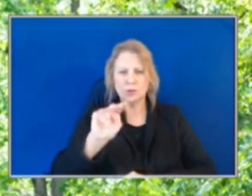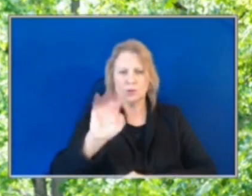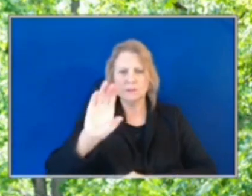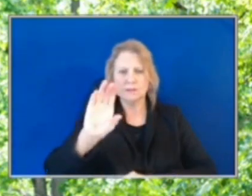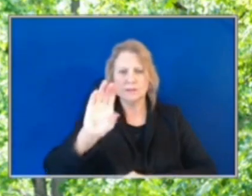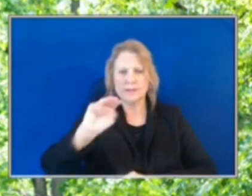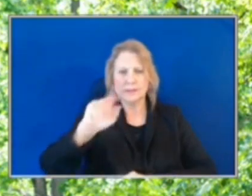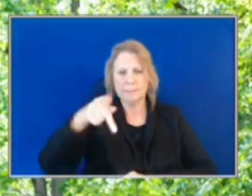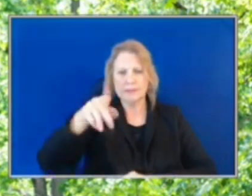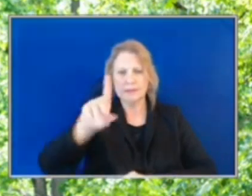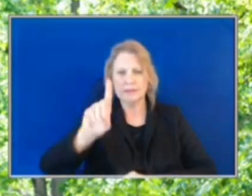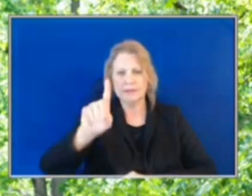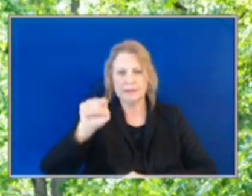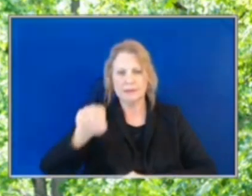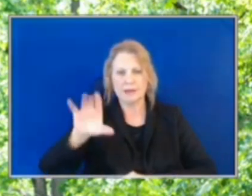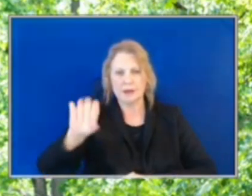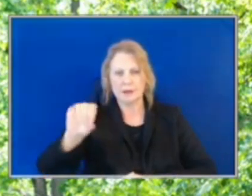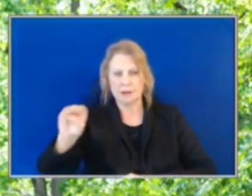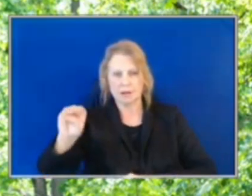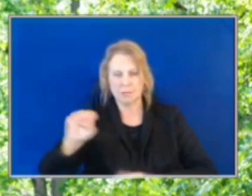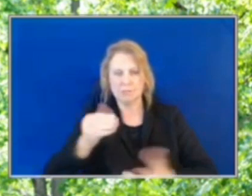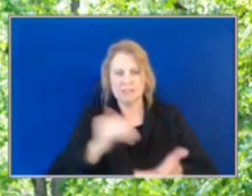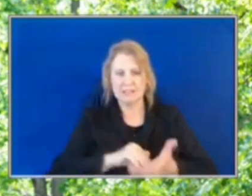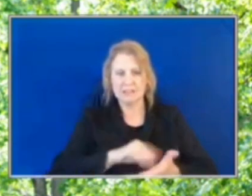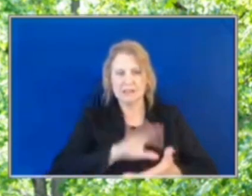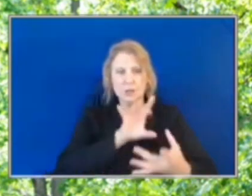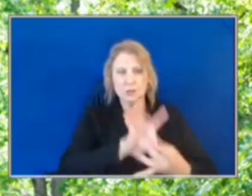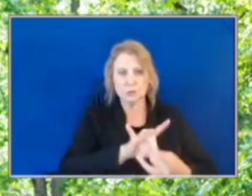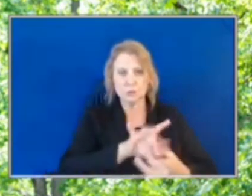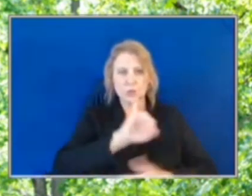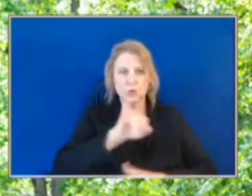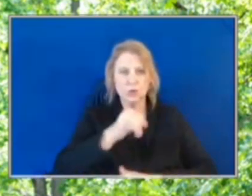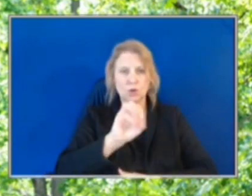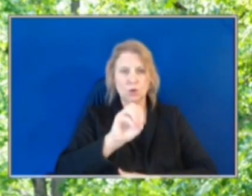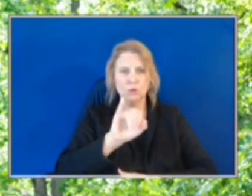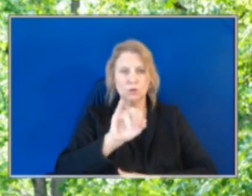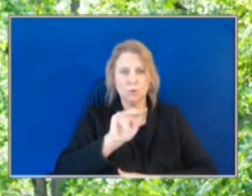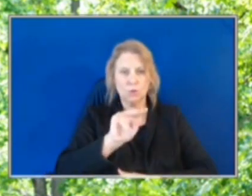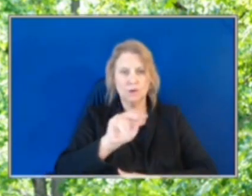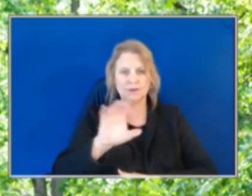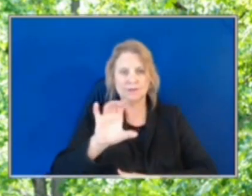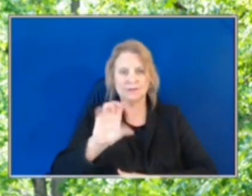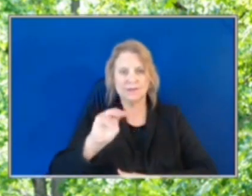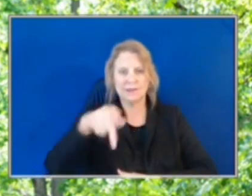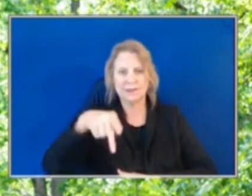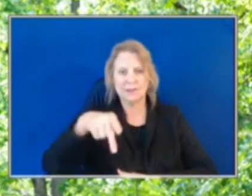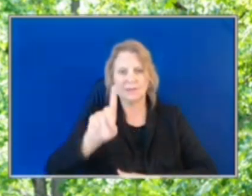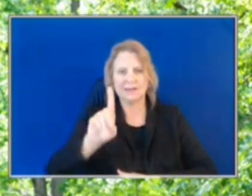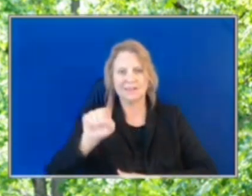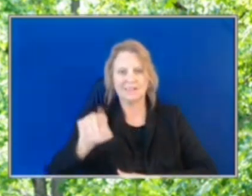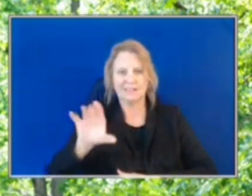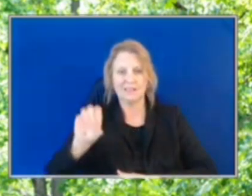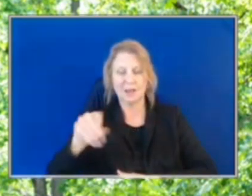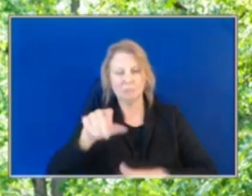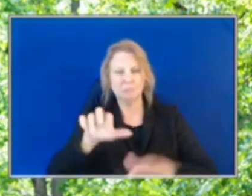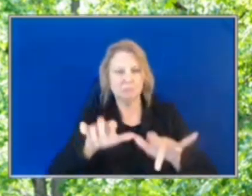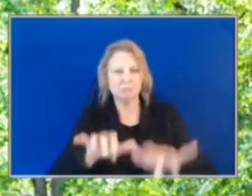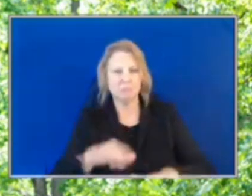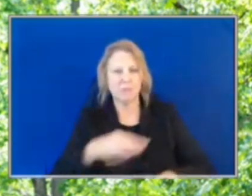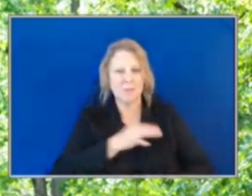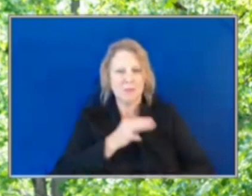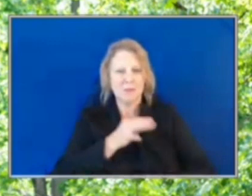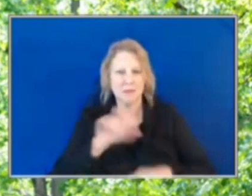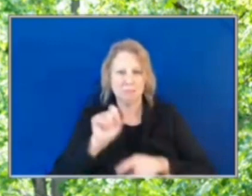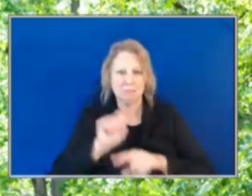joincmpd.com for answers to many questions, and you can also submit your application there. We have an academy class